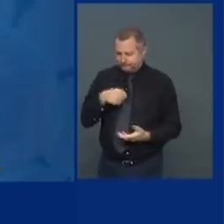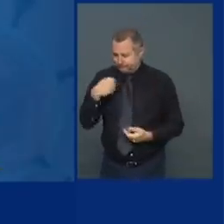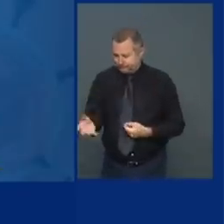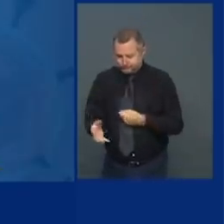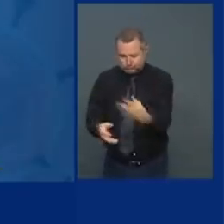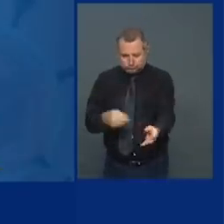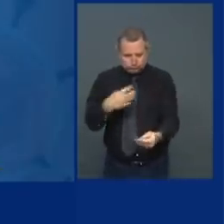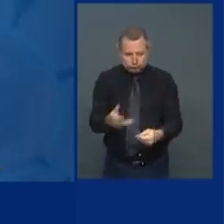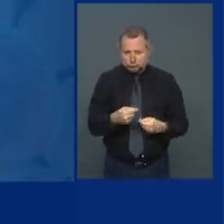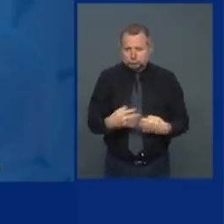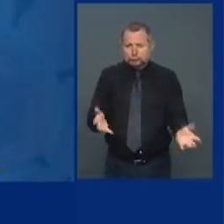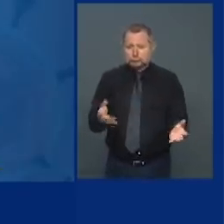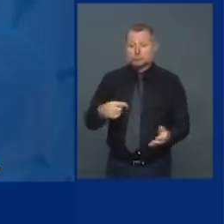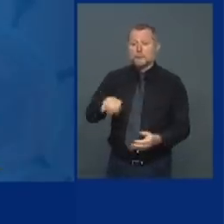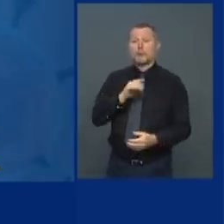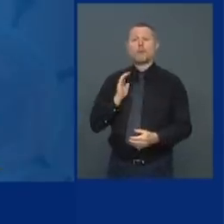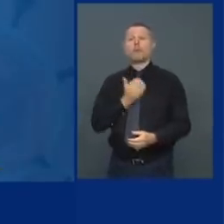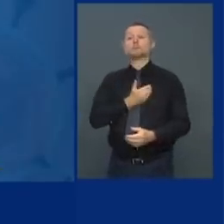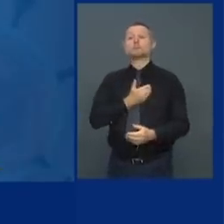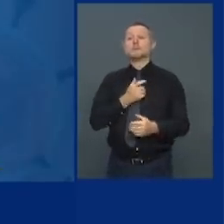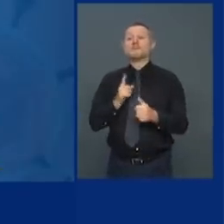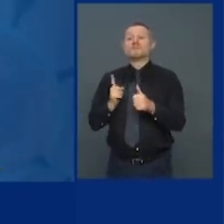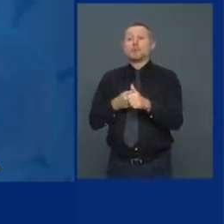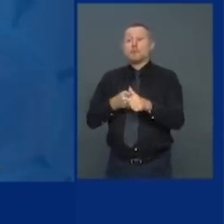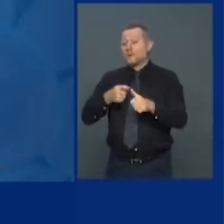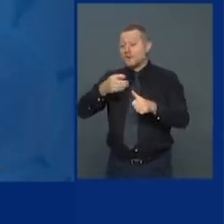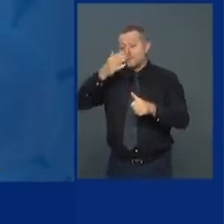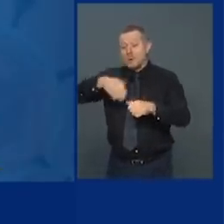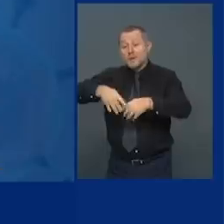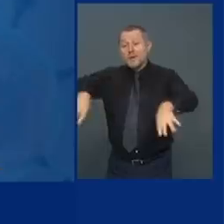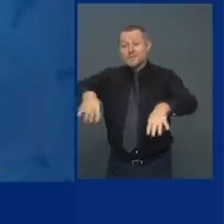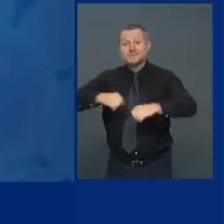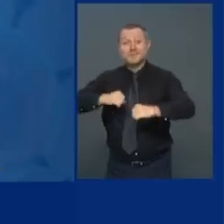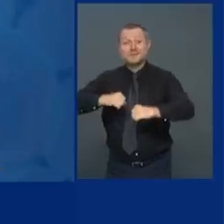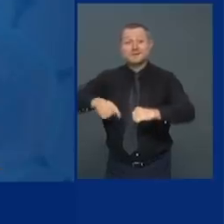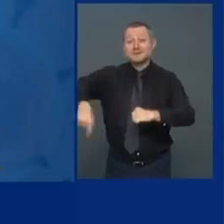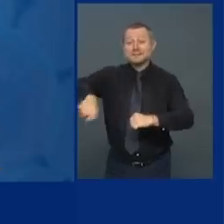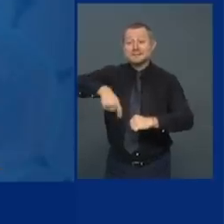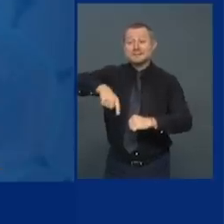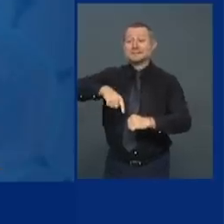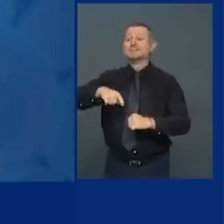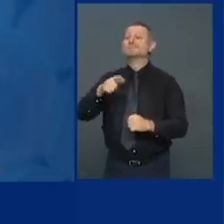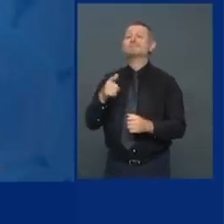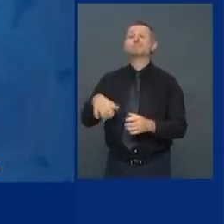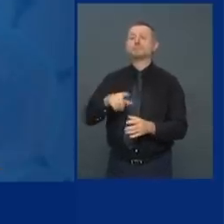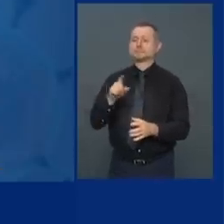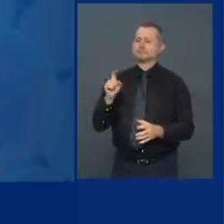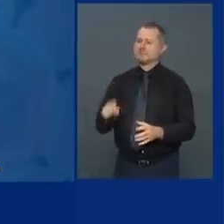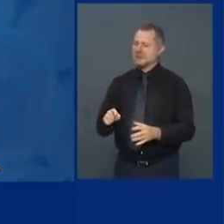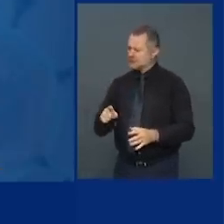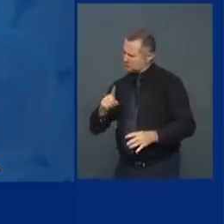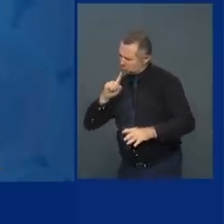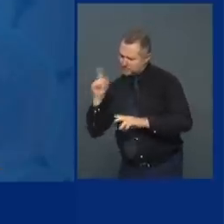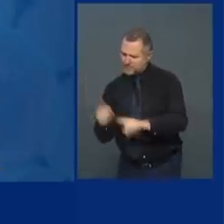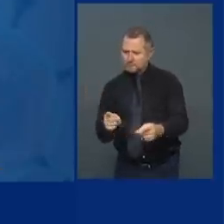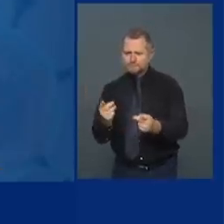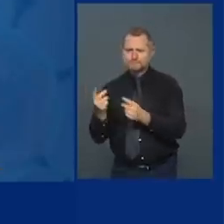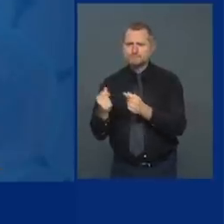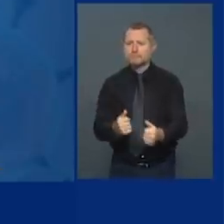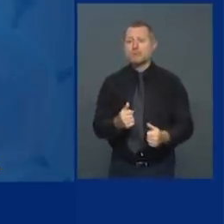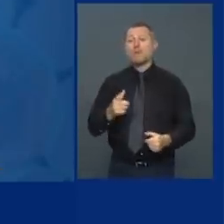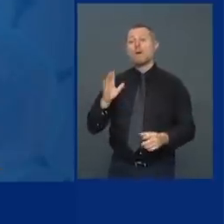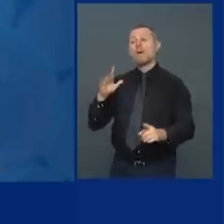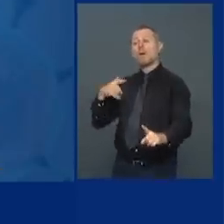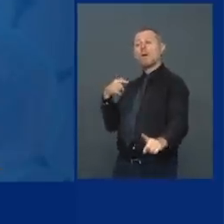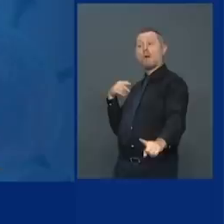are the first line of defense. They must respond. They have been very uneven across the state, as you know,